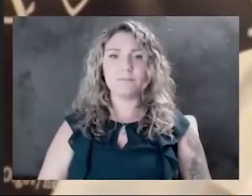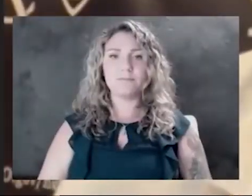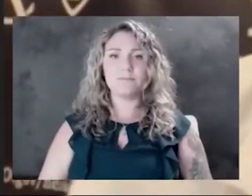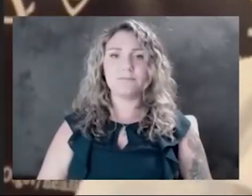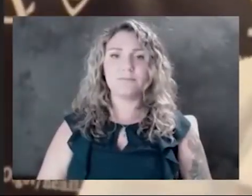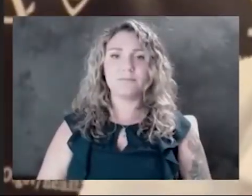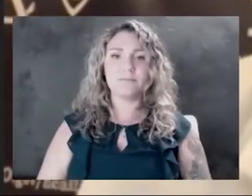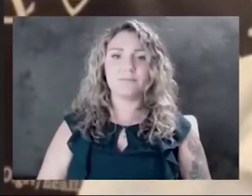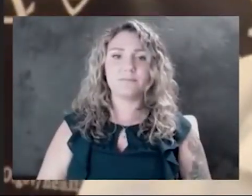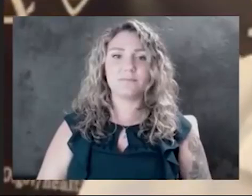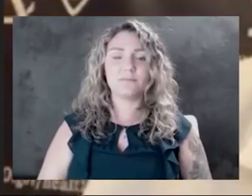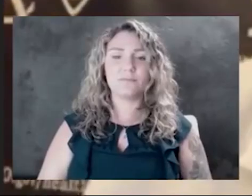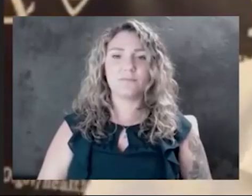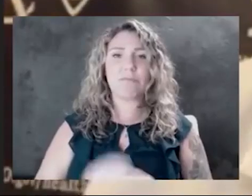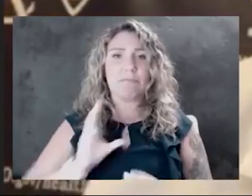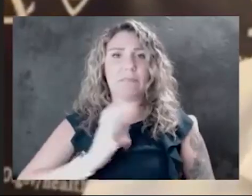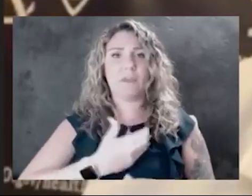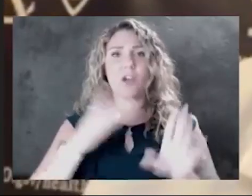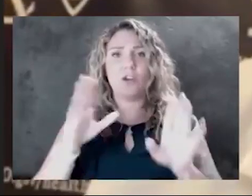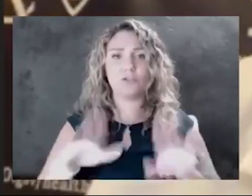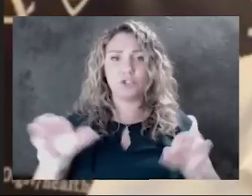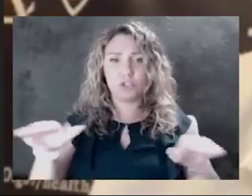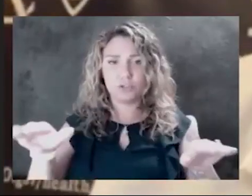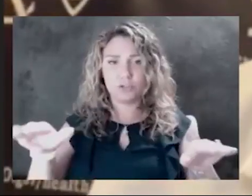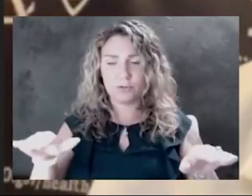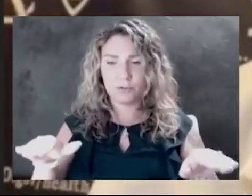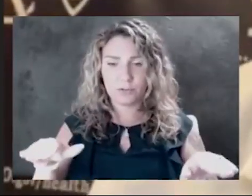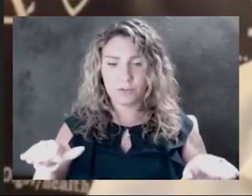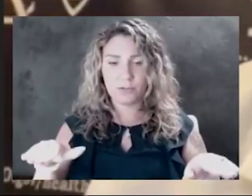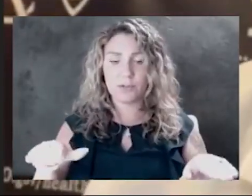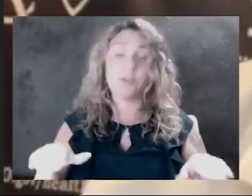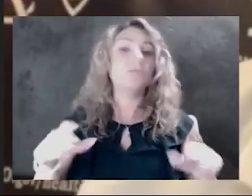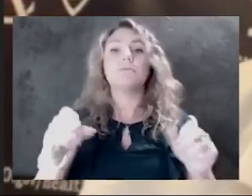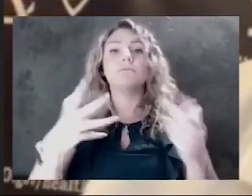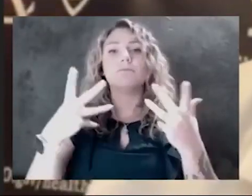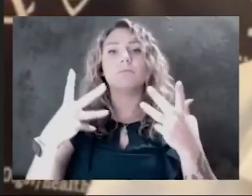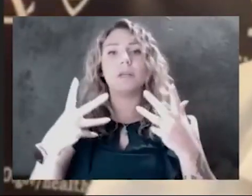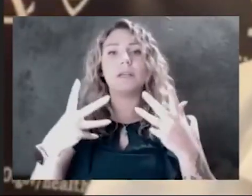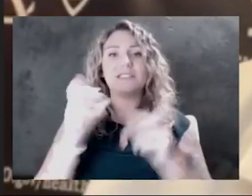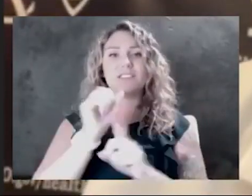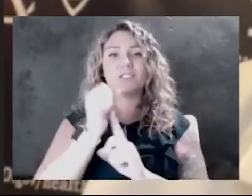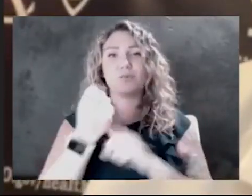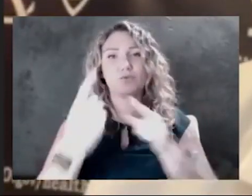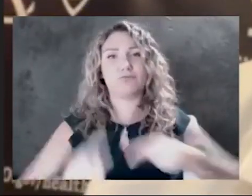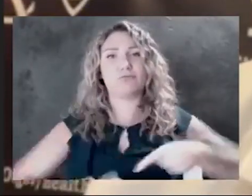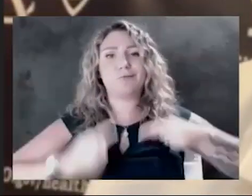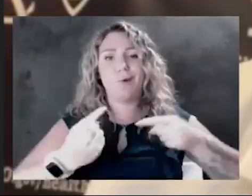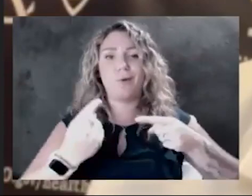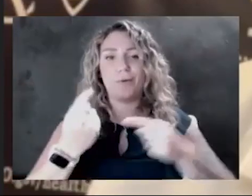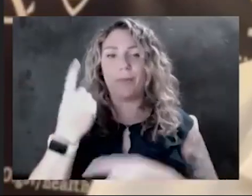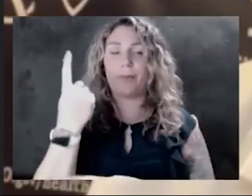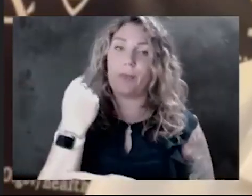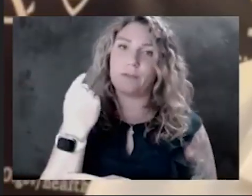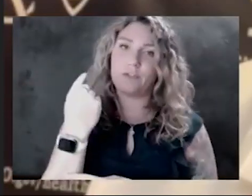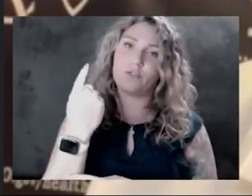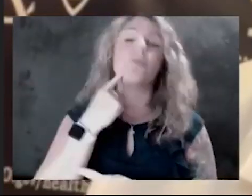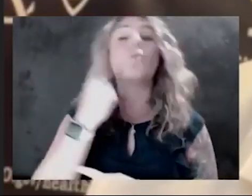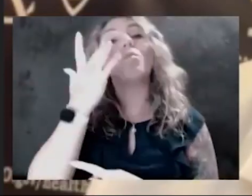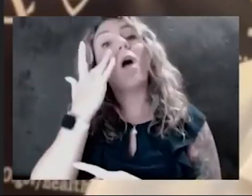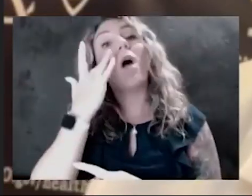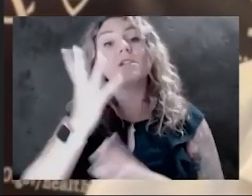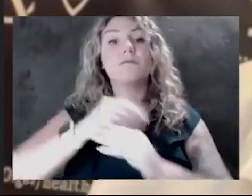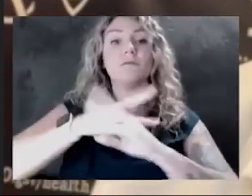Our children really, in many cases, struggled last year because virtual learning is